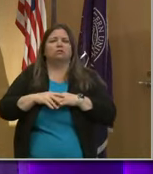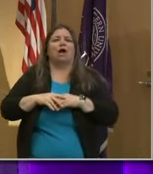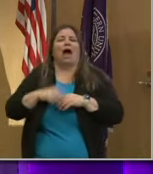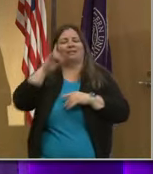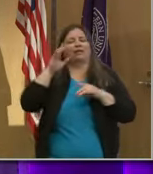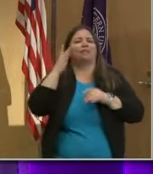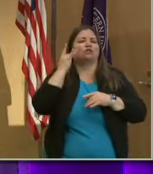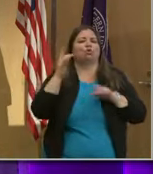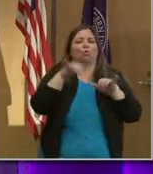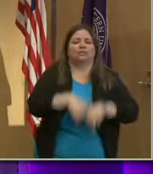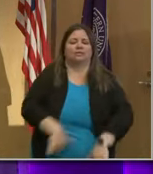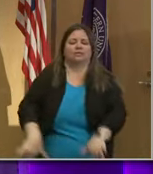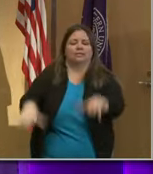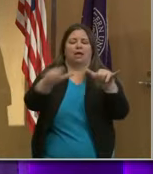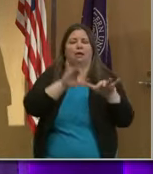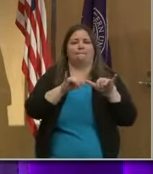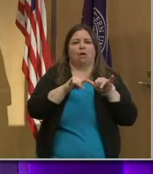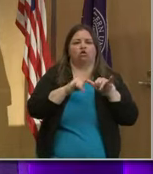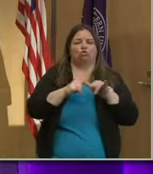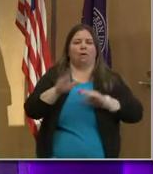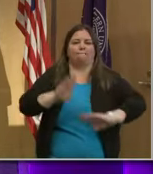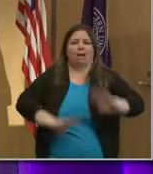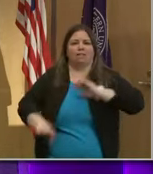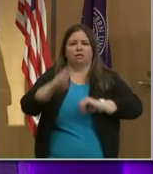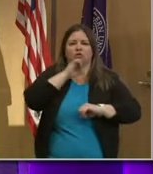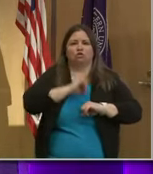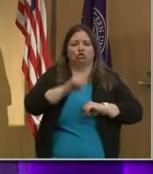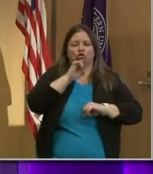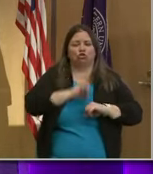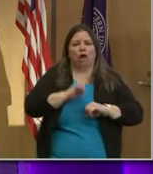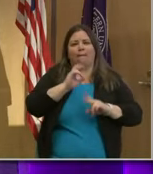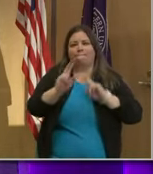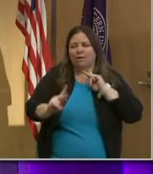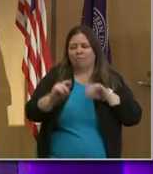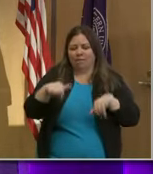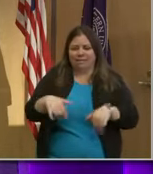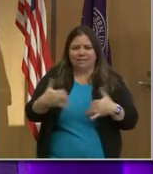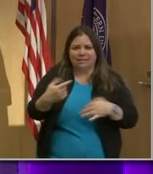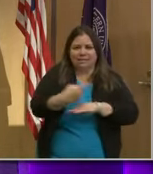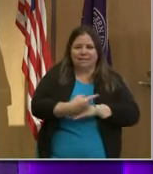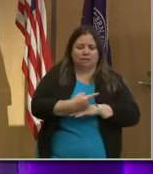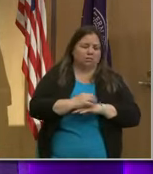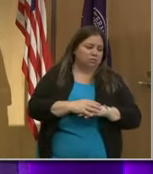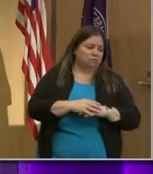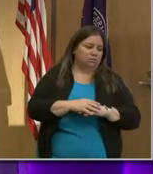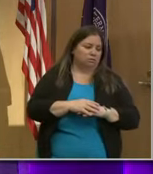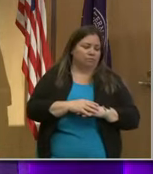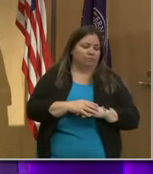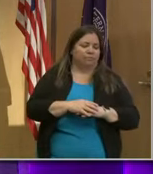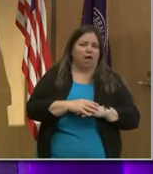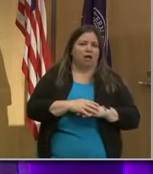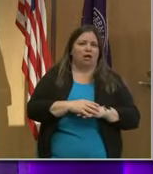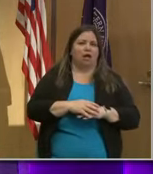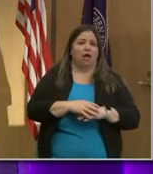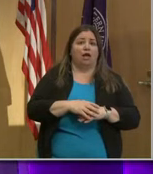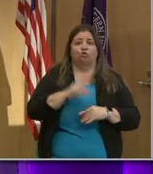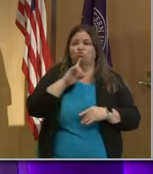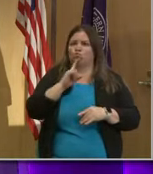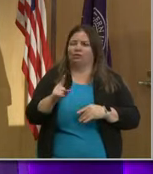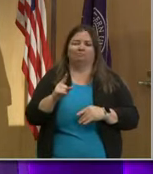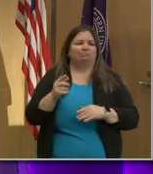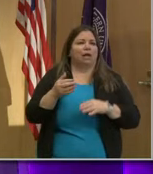standard for measuring biological age in mammalian species these days. It's a rapidly evolving space.